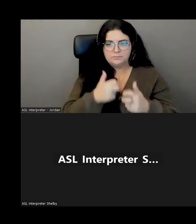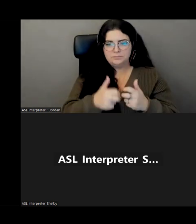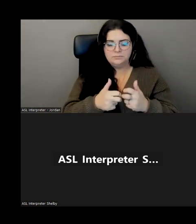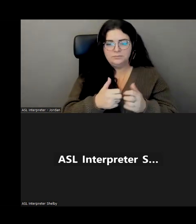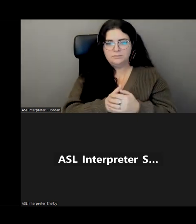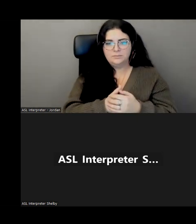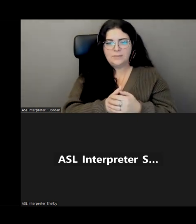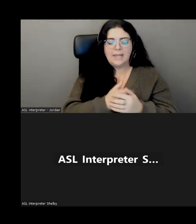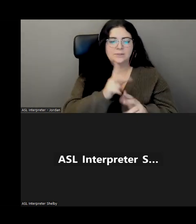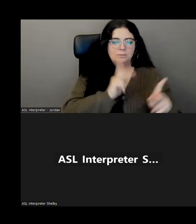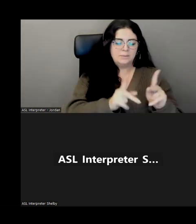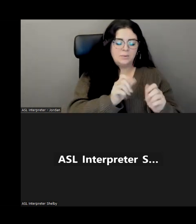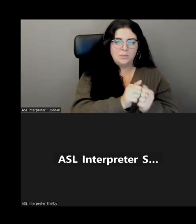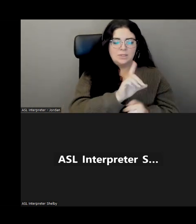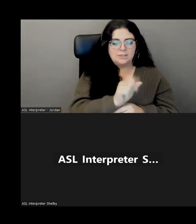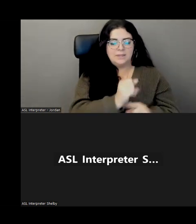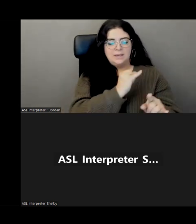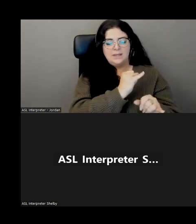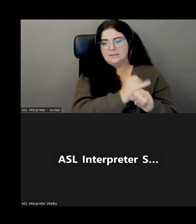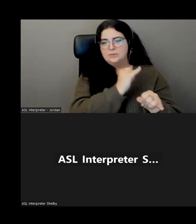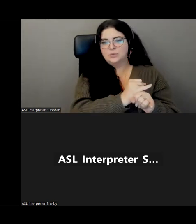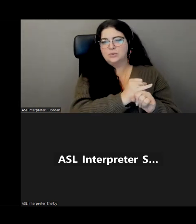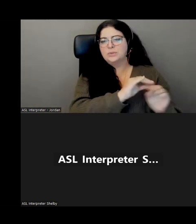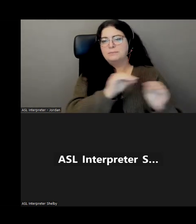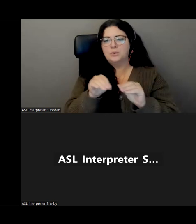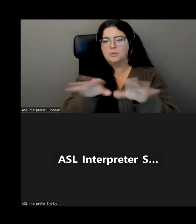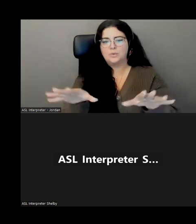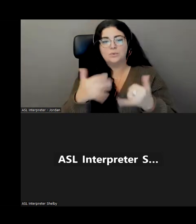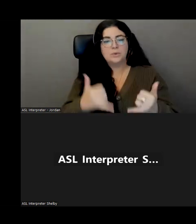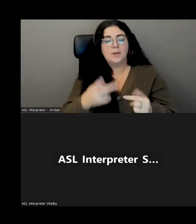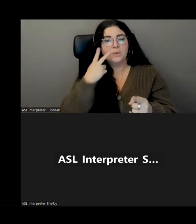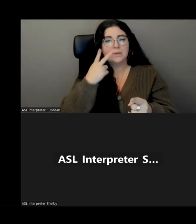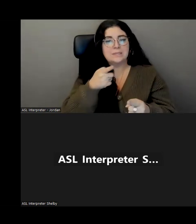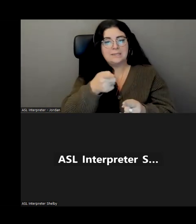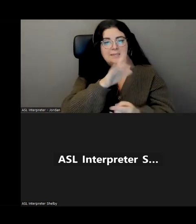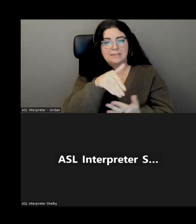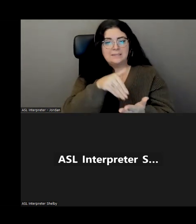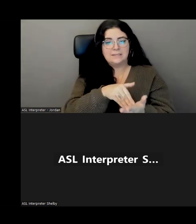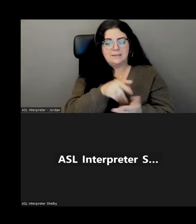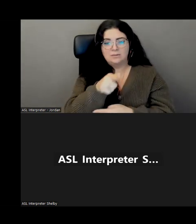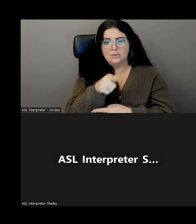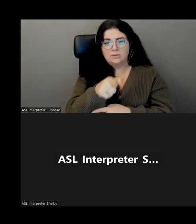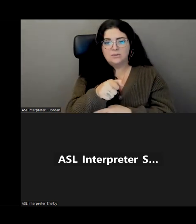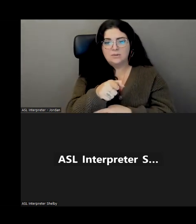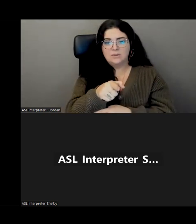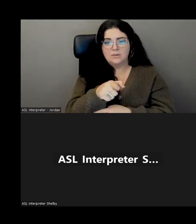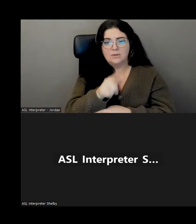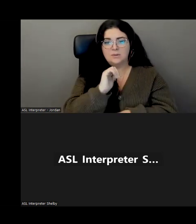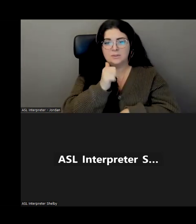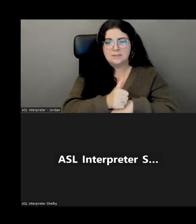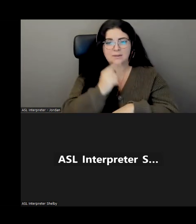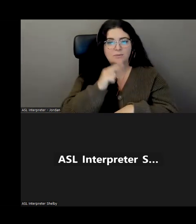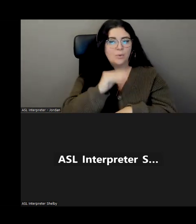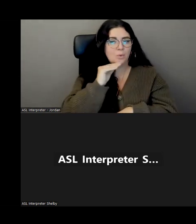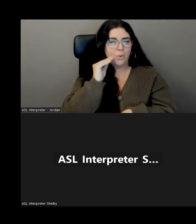deinstitutionalize people with disabilities. So the center that you're looking at right there was actually built as a home